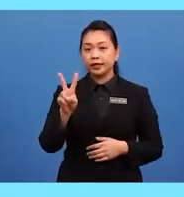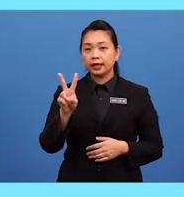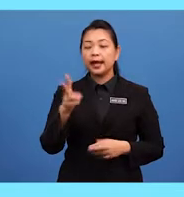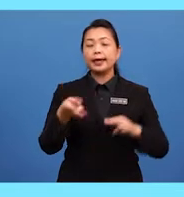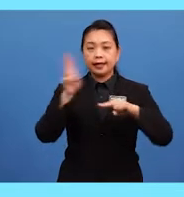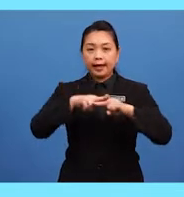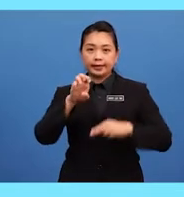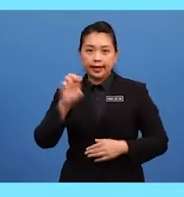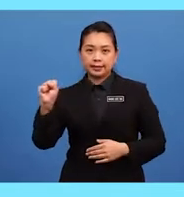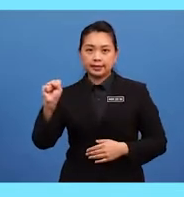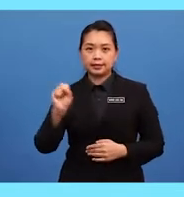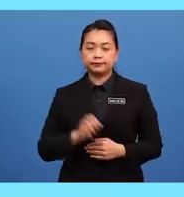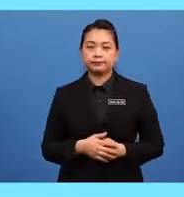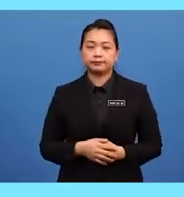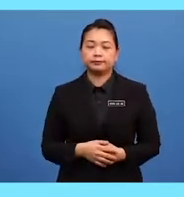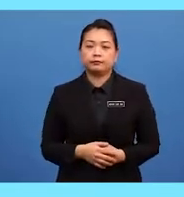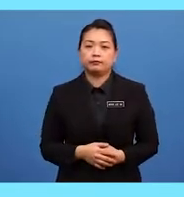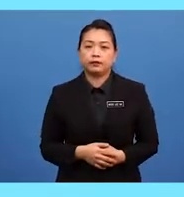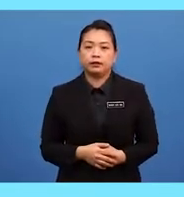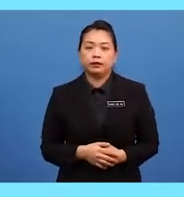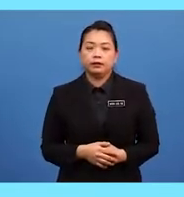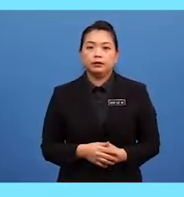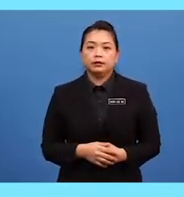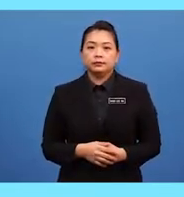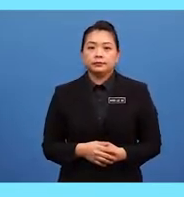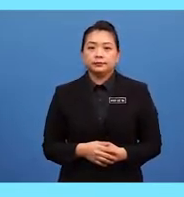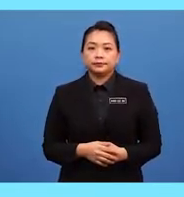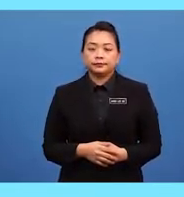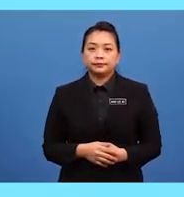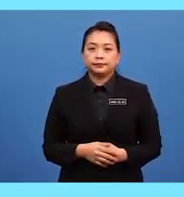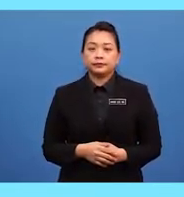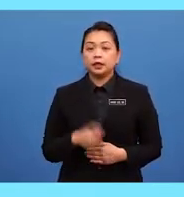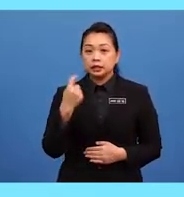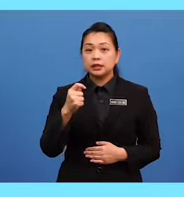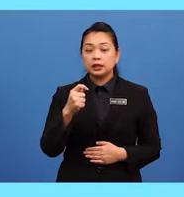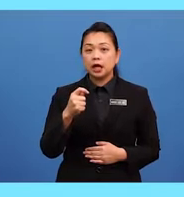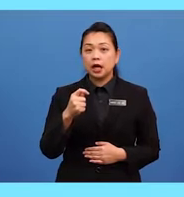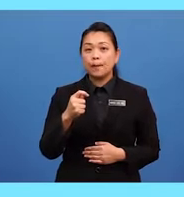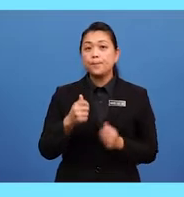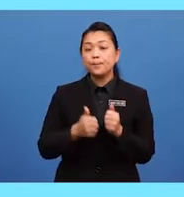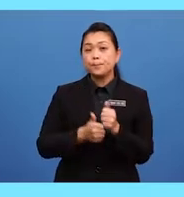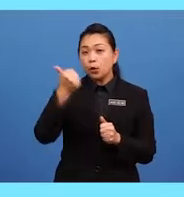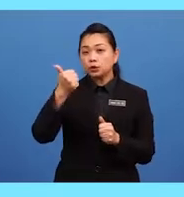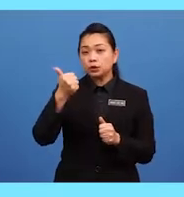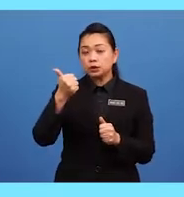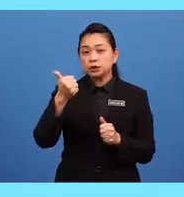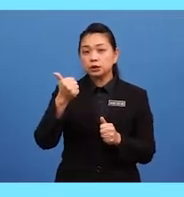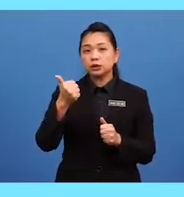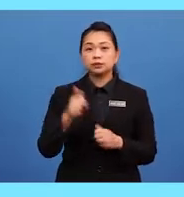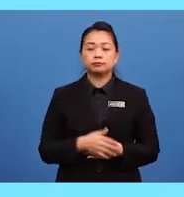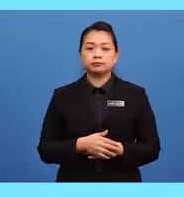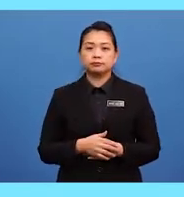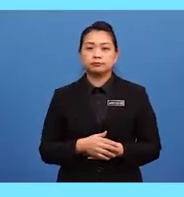then add ES after it. The most common example for this